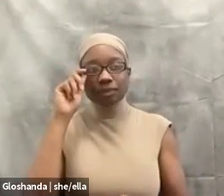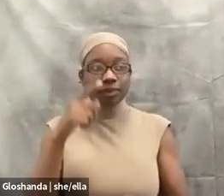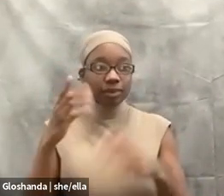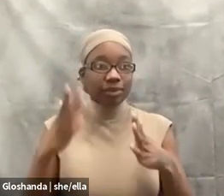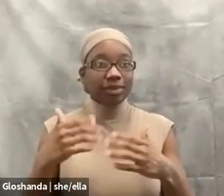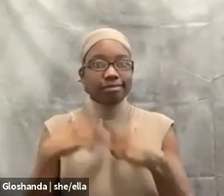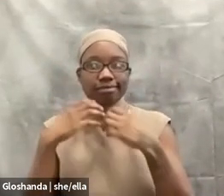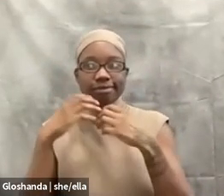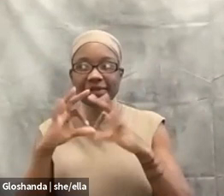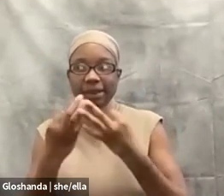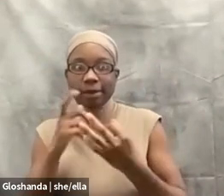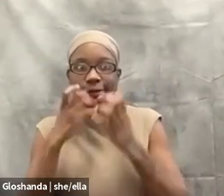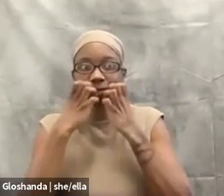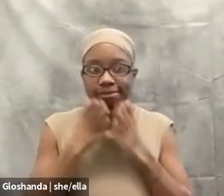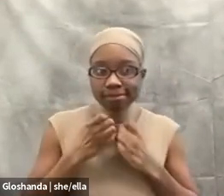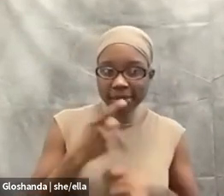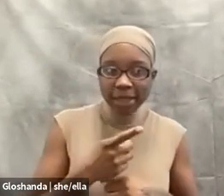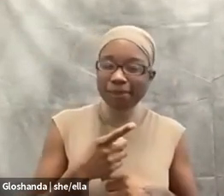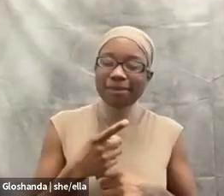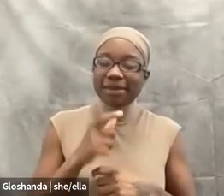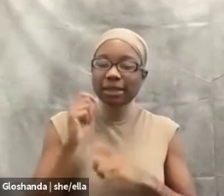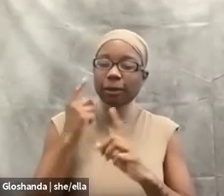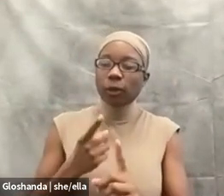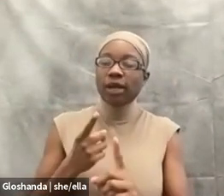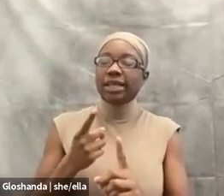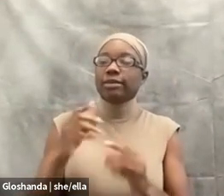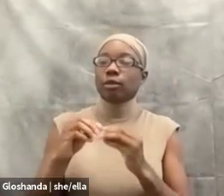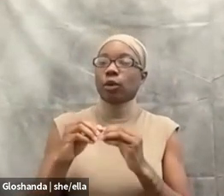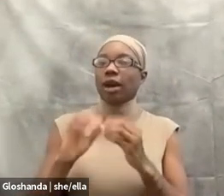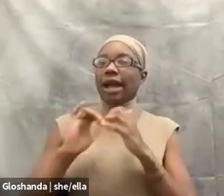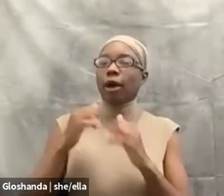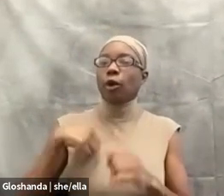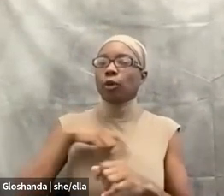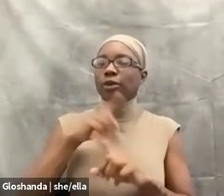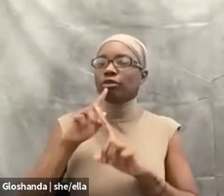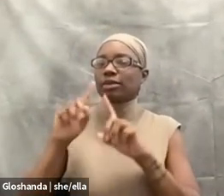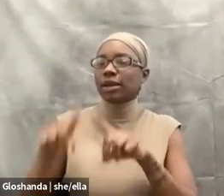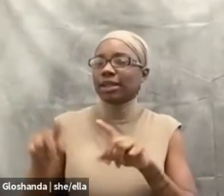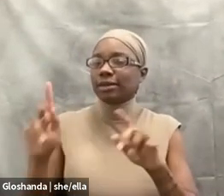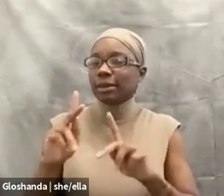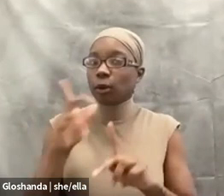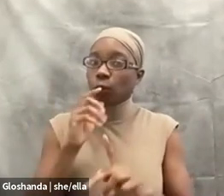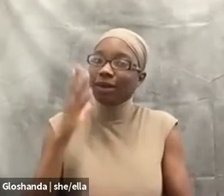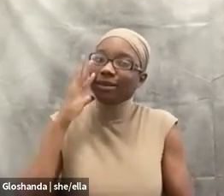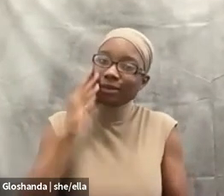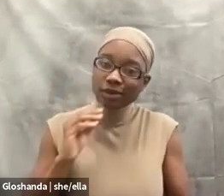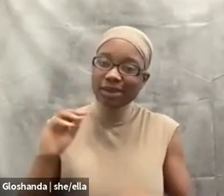family or not? It's just, how are we responding to people, um, who are in pain, who,